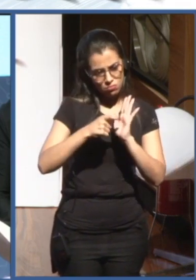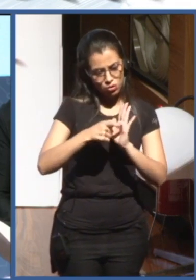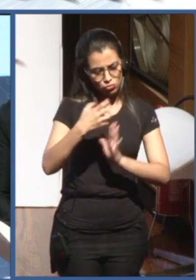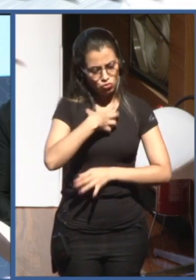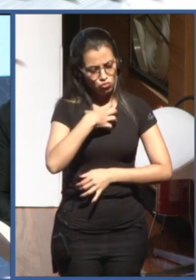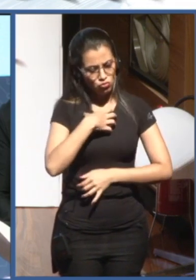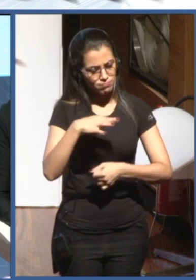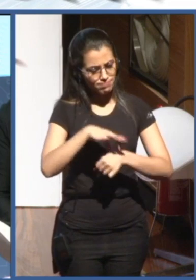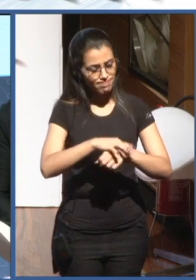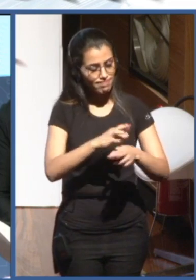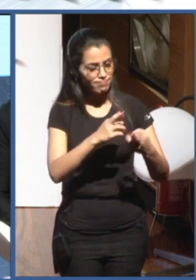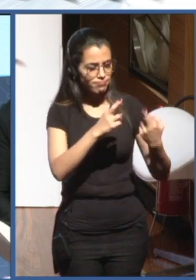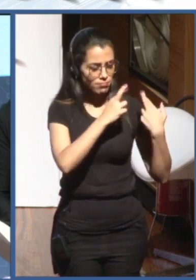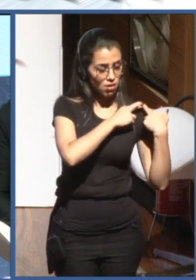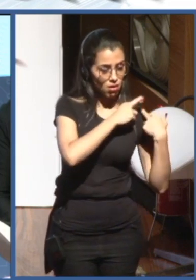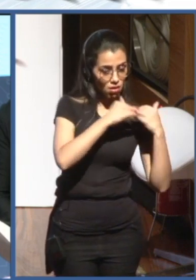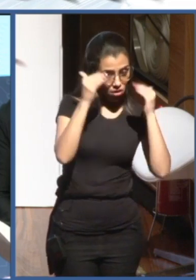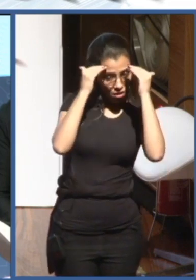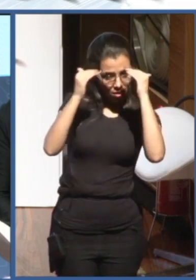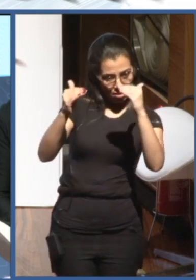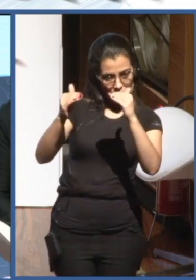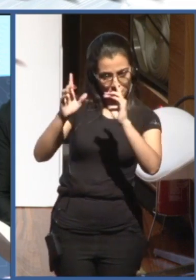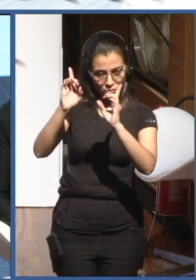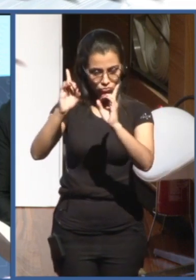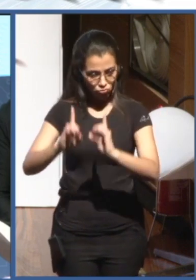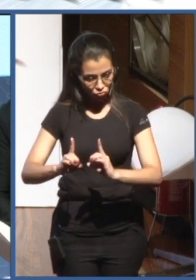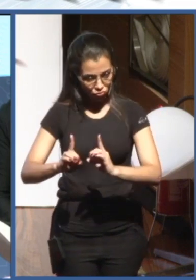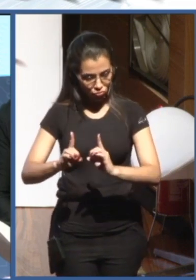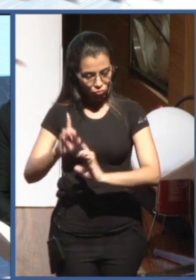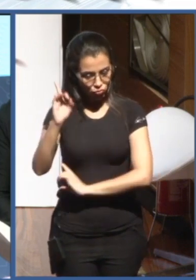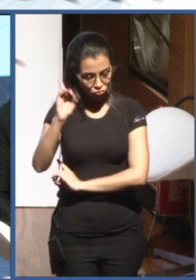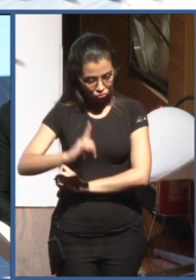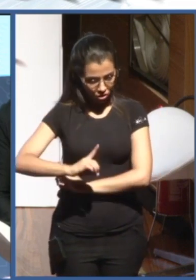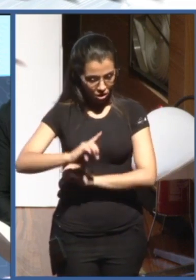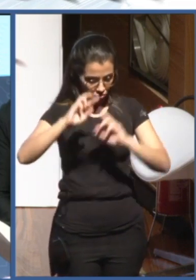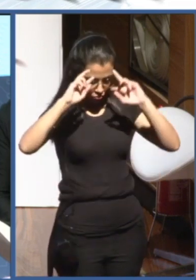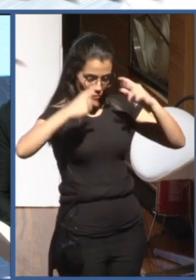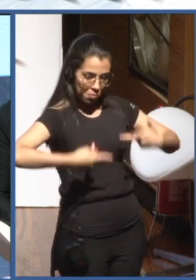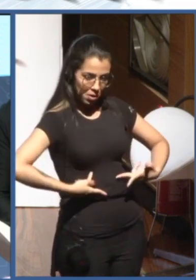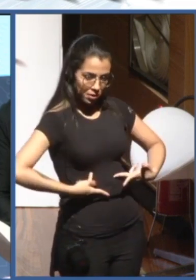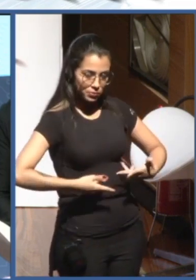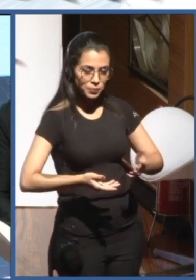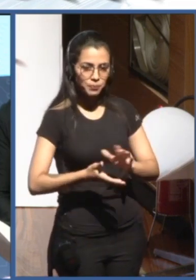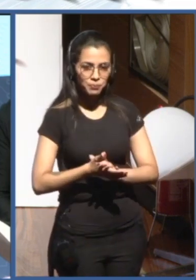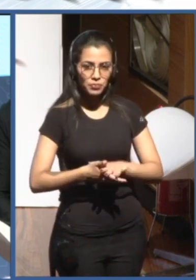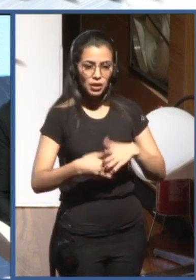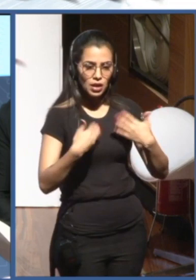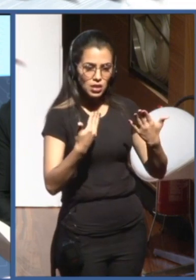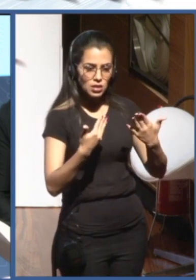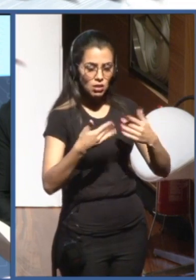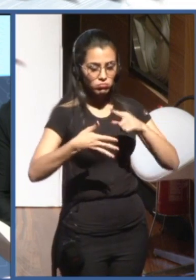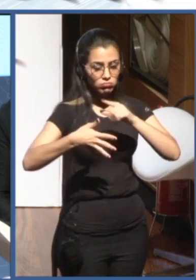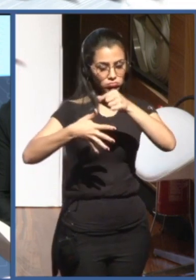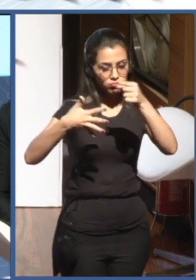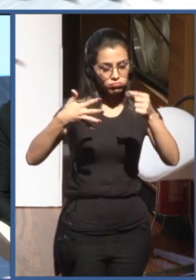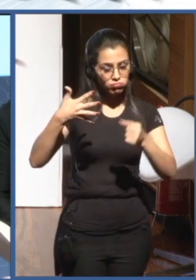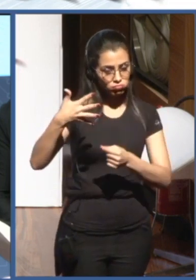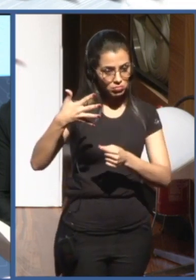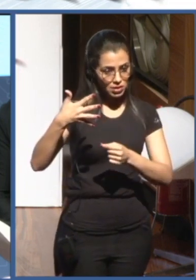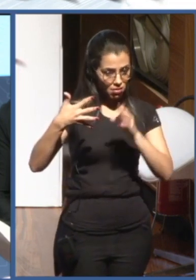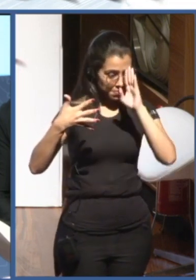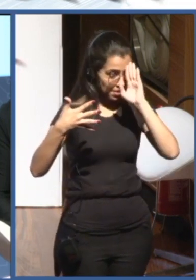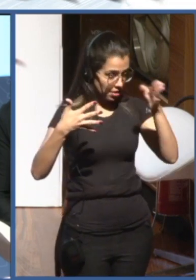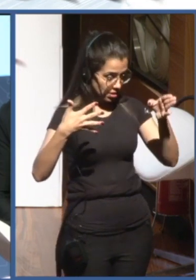a nutshell, the AI principles actually set out five values-based principles which call on OECD,